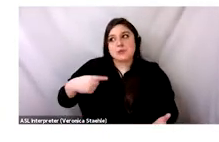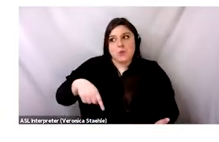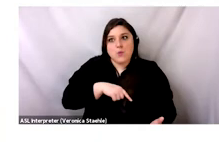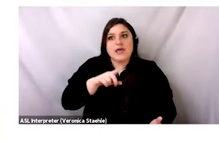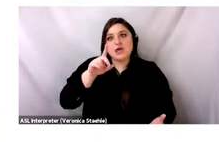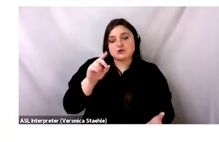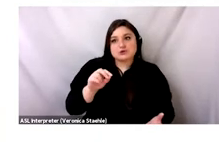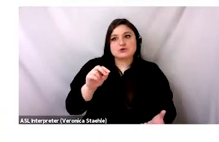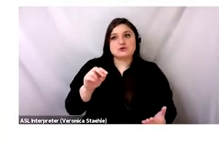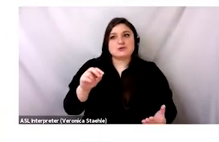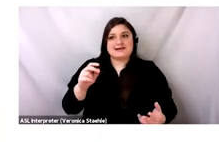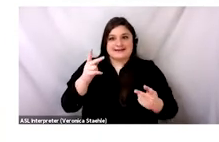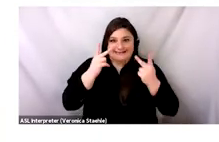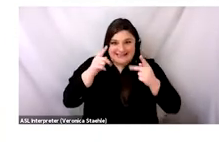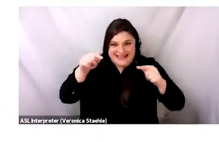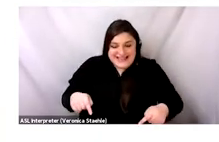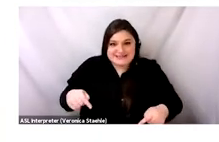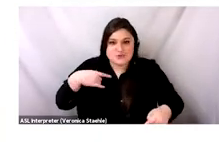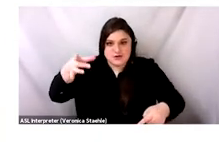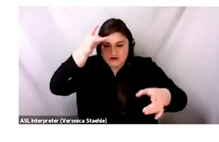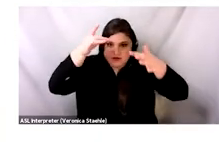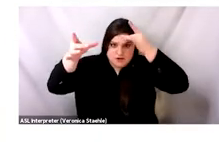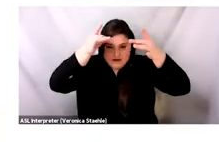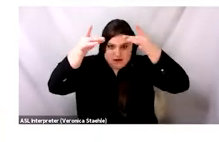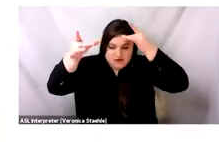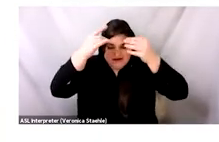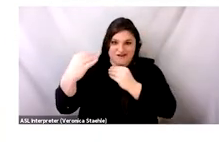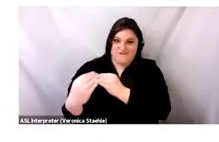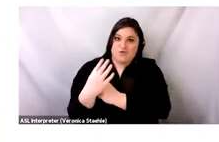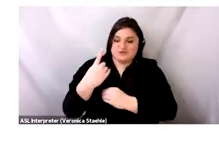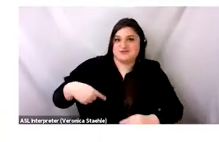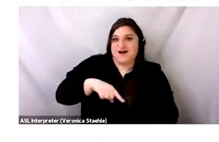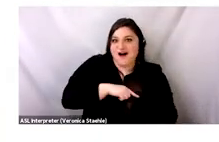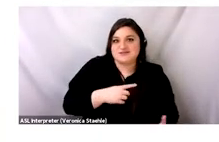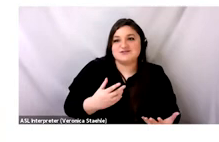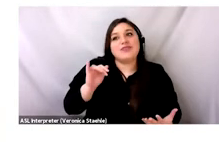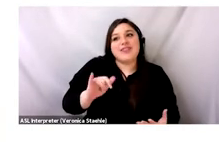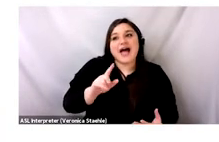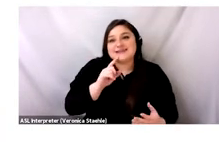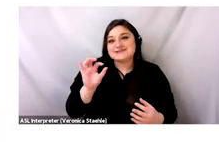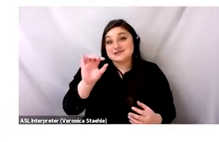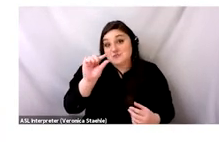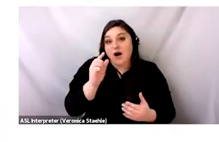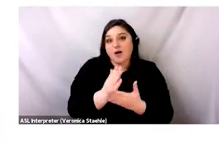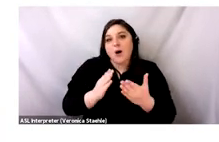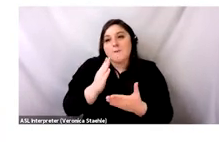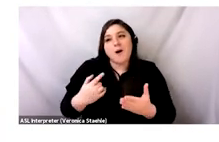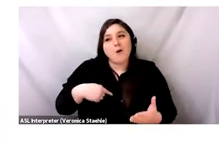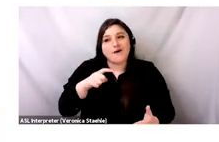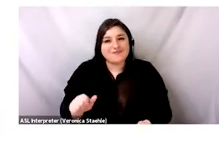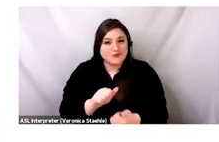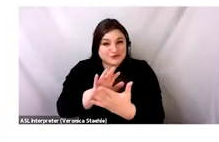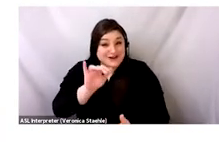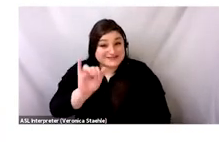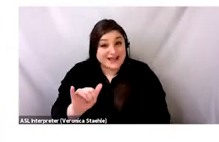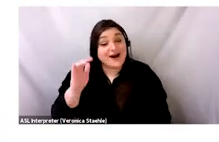we are taking all of this into account, remember? We are taking all of this into account. So I'm guessing as one of the nuances we need to